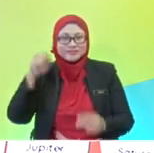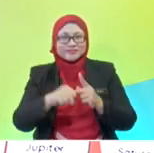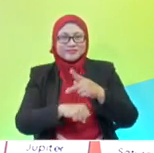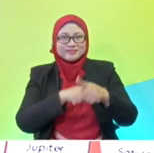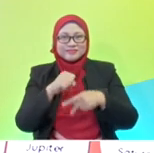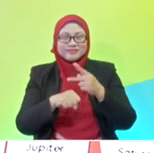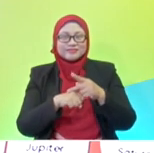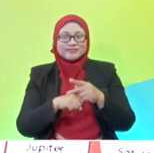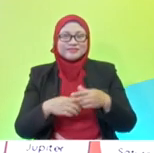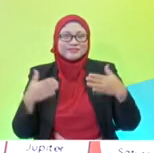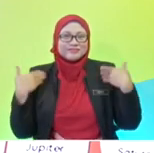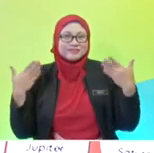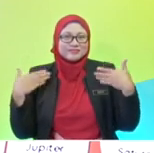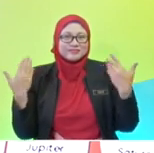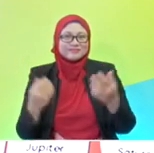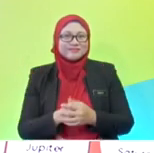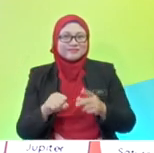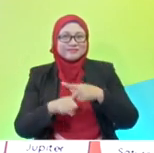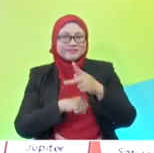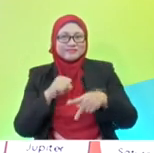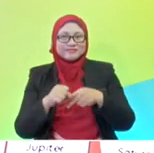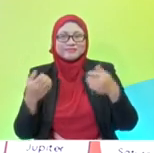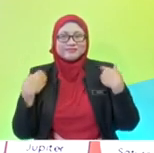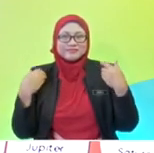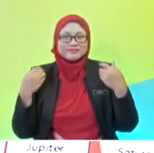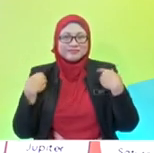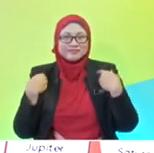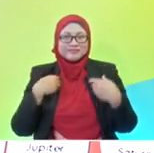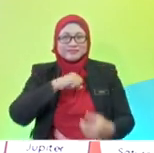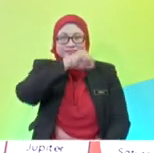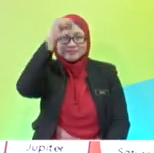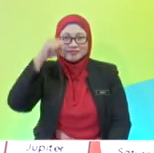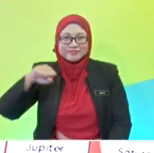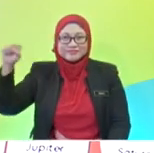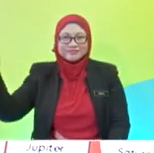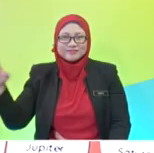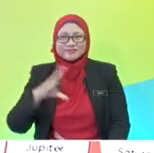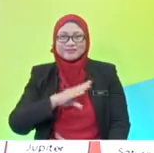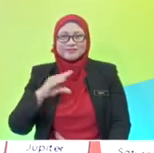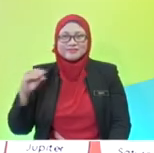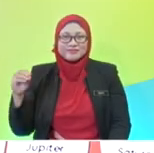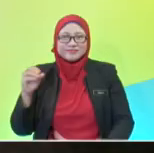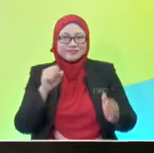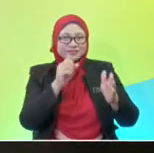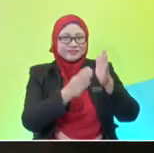exciting planet. It has a roller coaster and a ferris wheel.